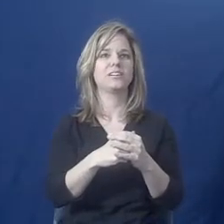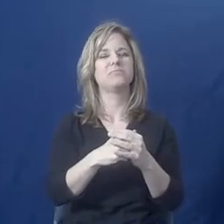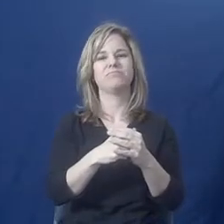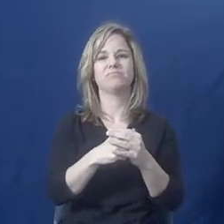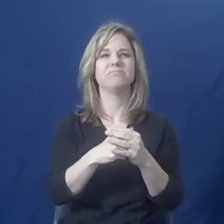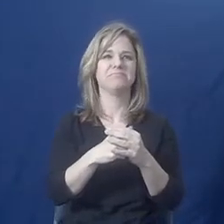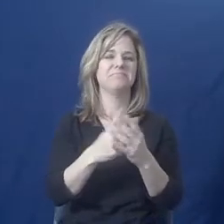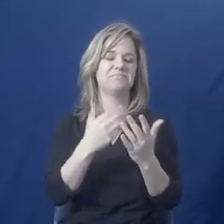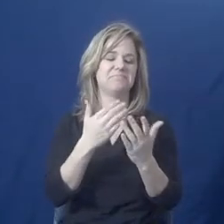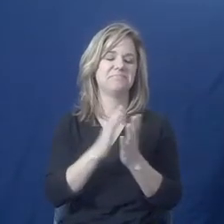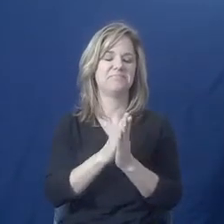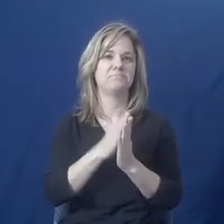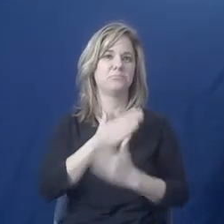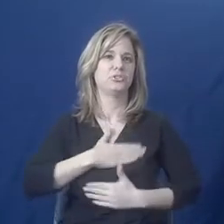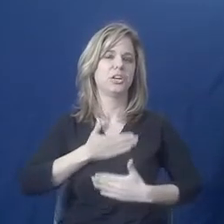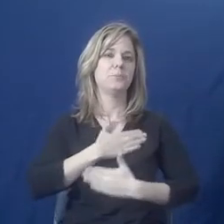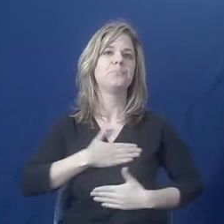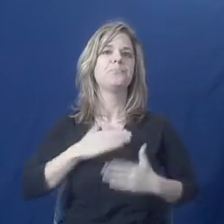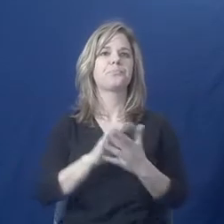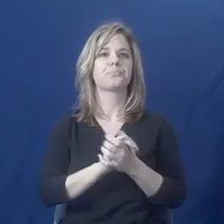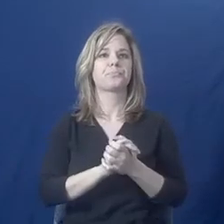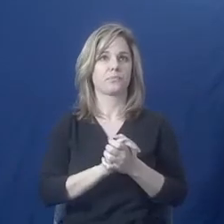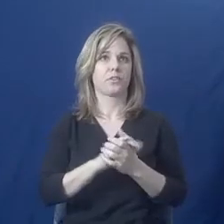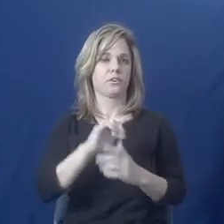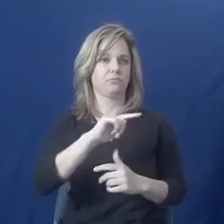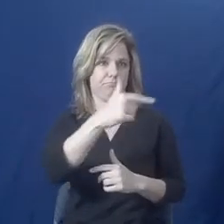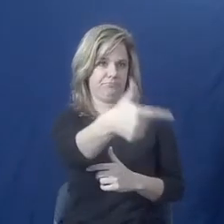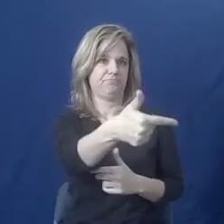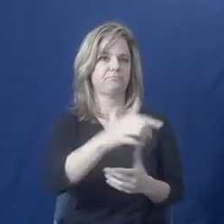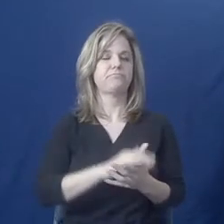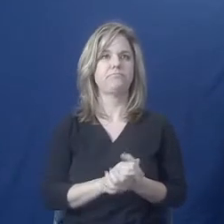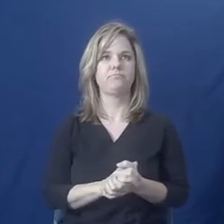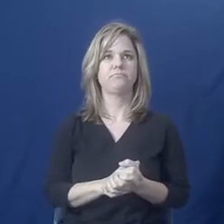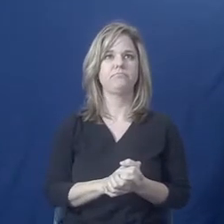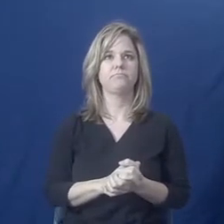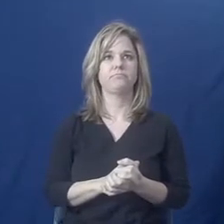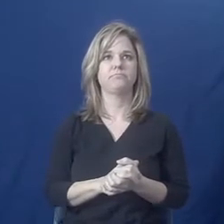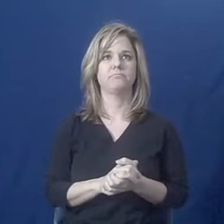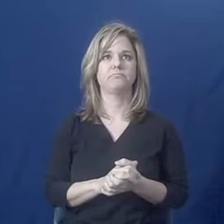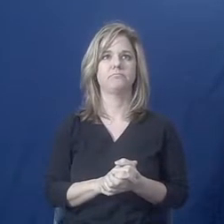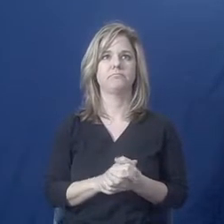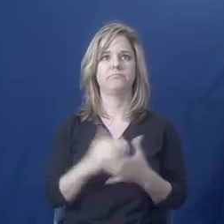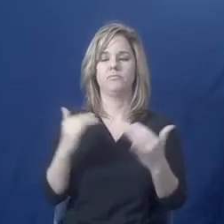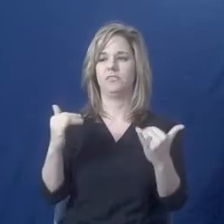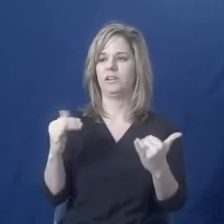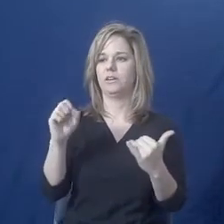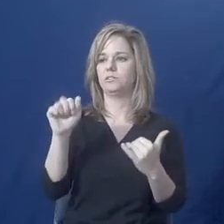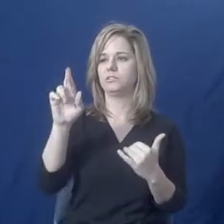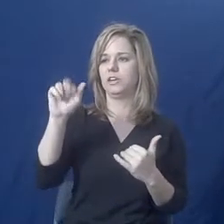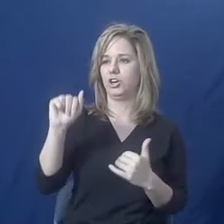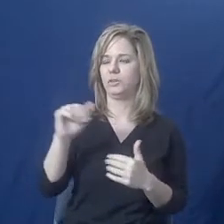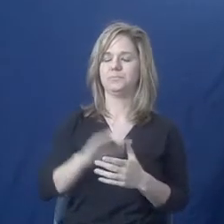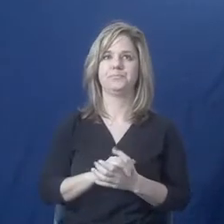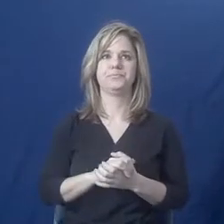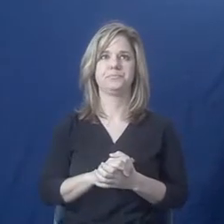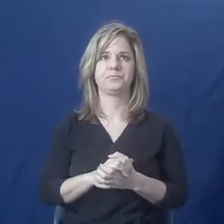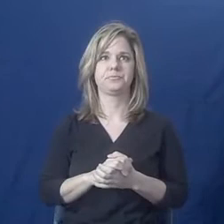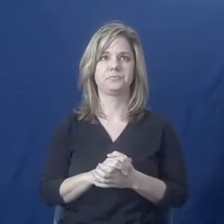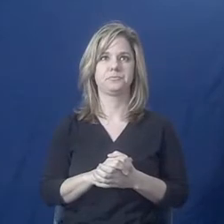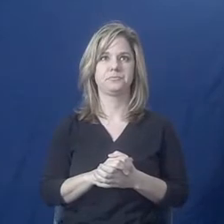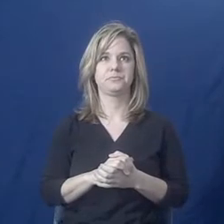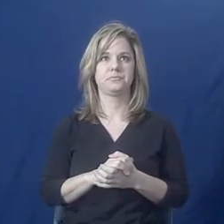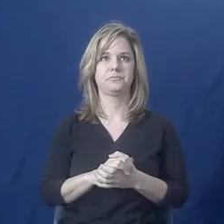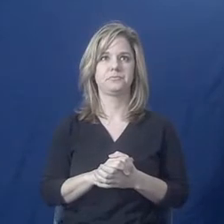and I want to thank getting logged on. So Sarah, turn it over to you. Thank you. Sarah